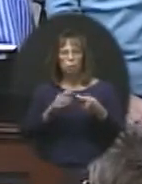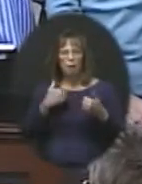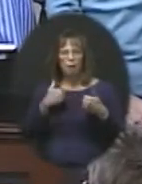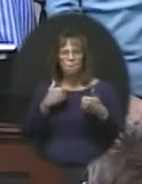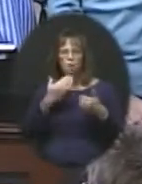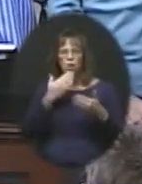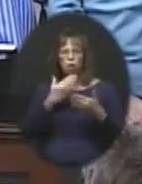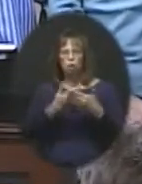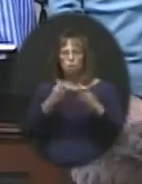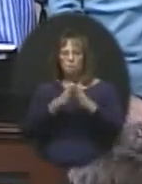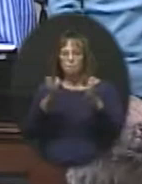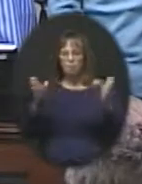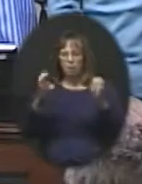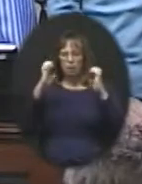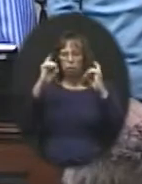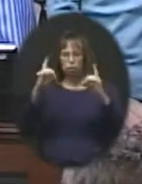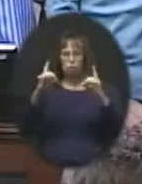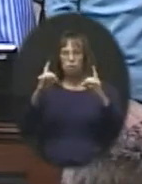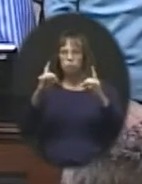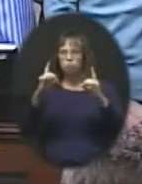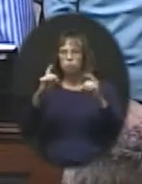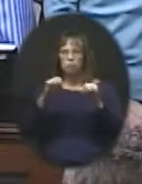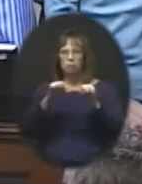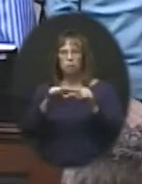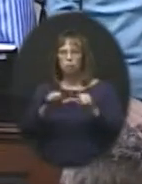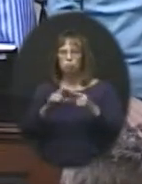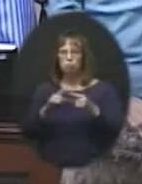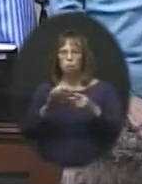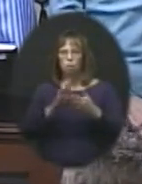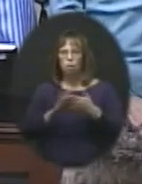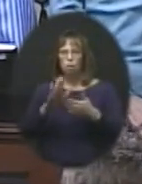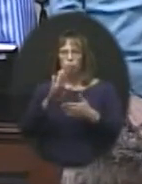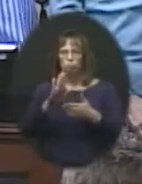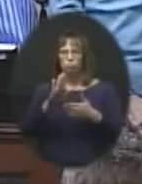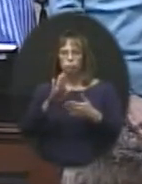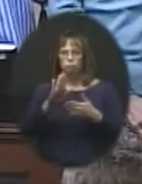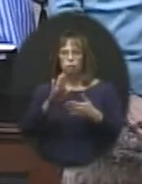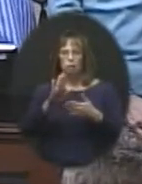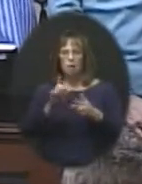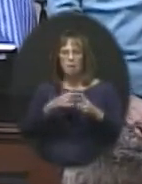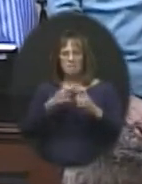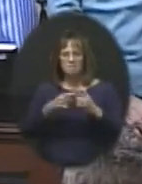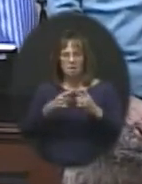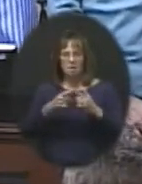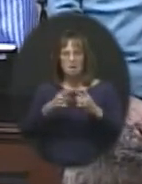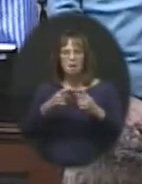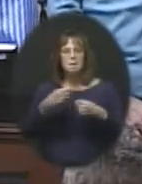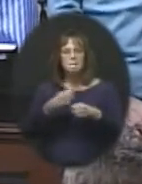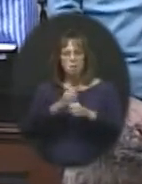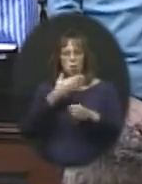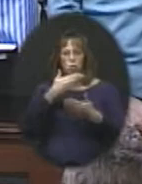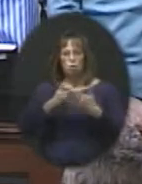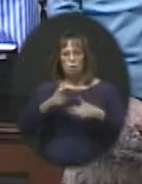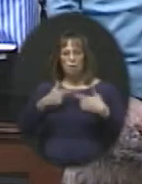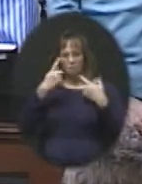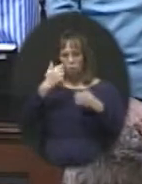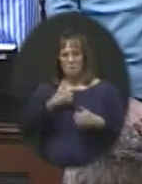good public education, go on to college, and eventually make a good life for myself.